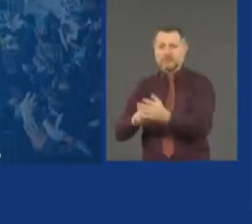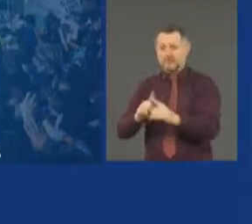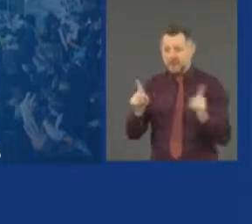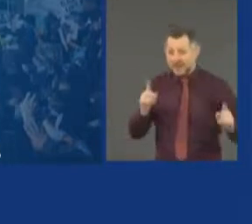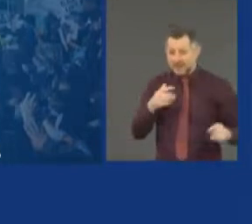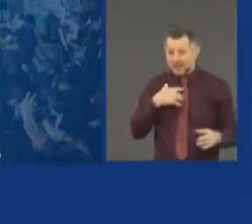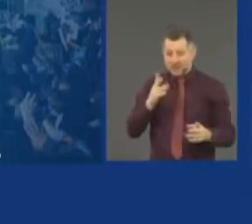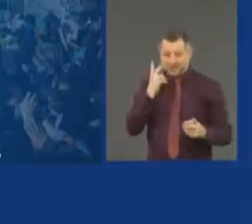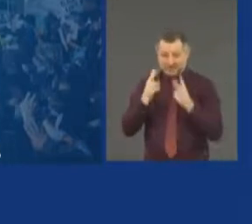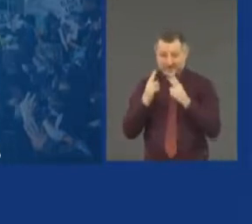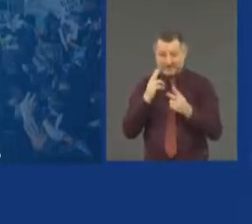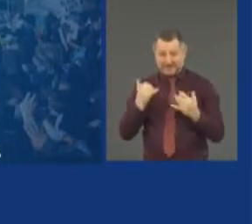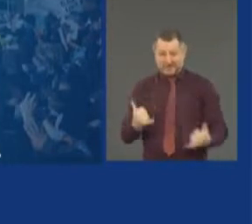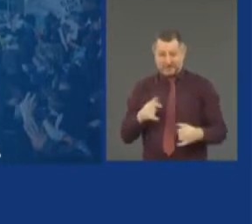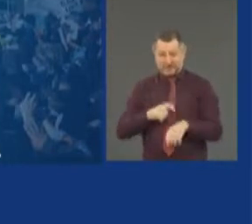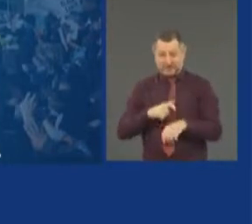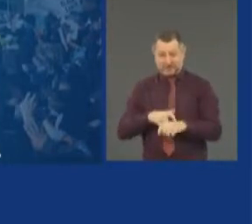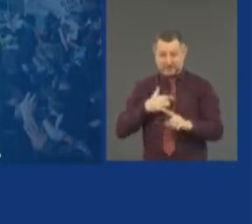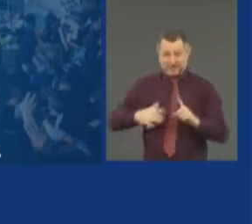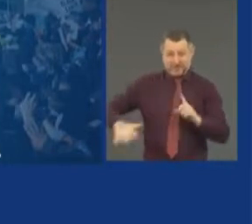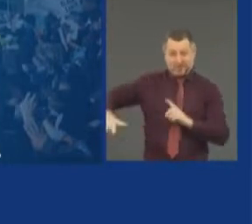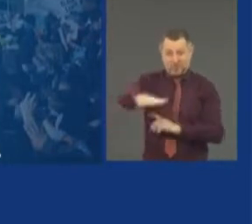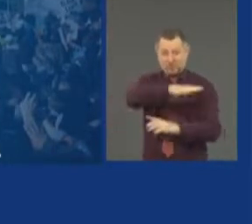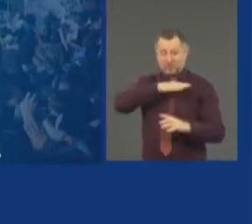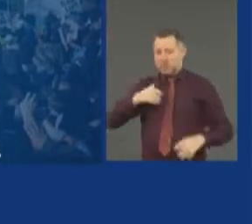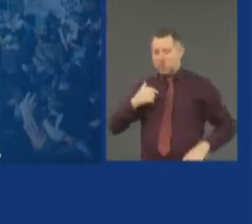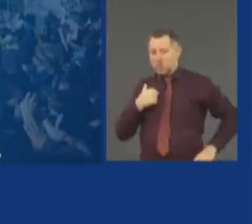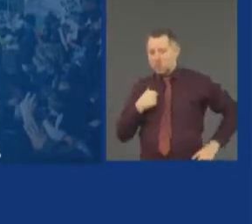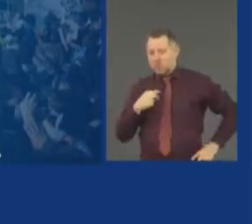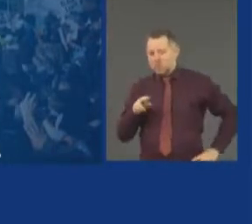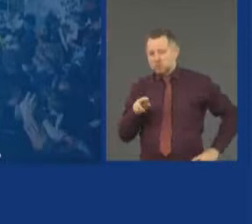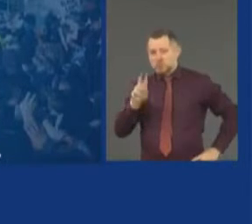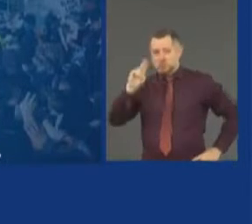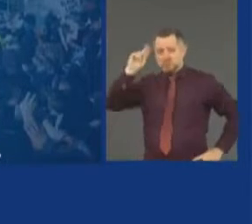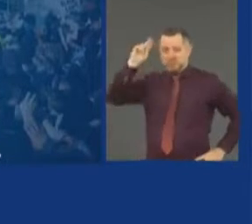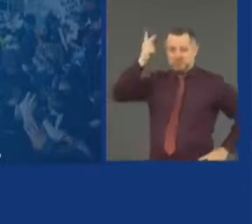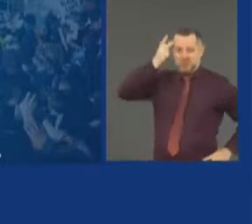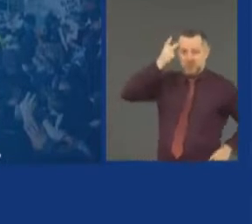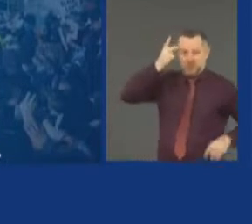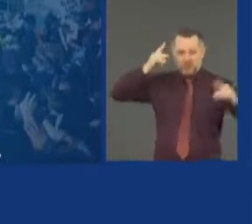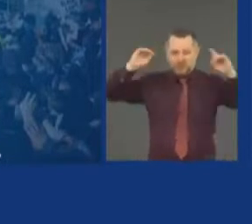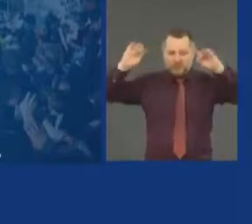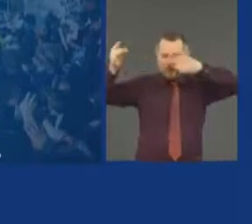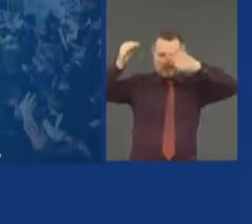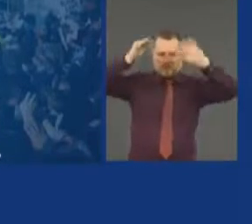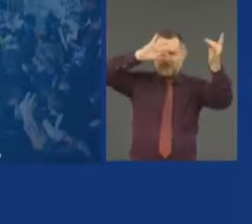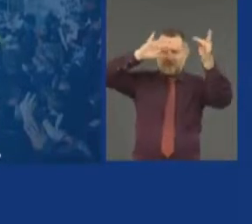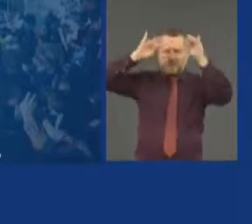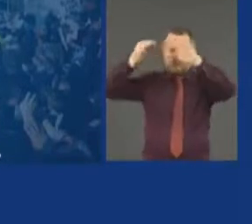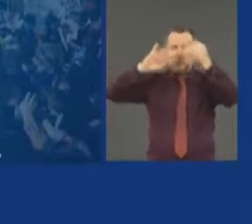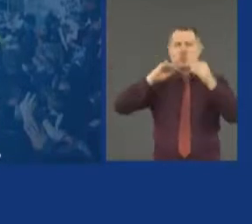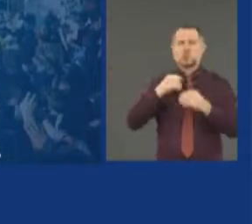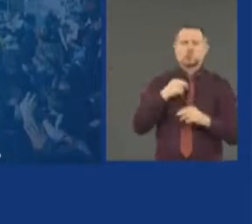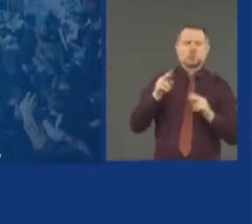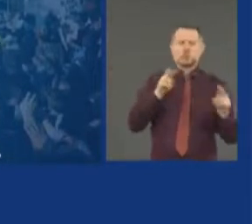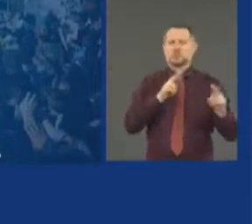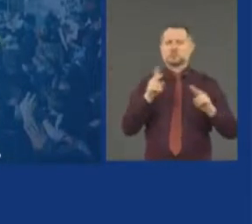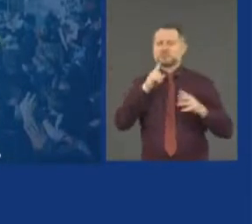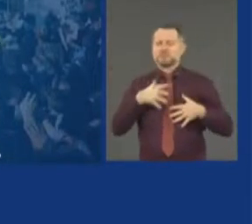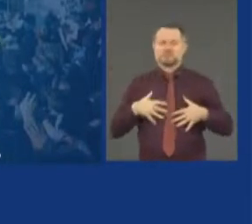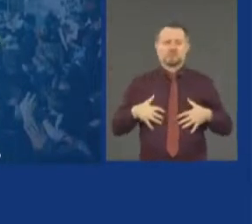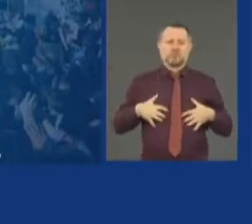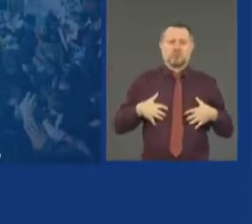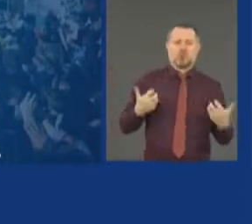this environment, with all the politics, with all the anger and rage,